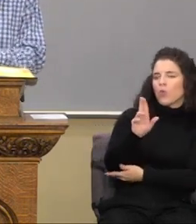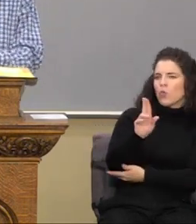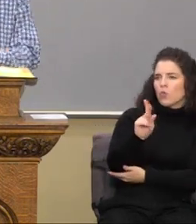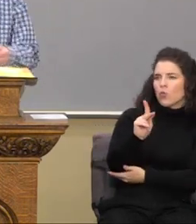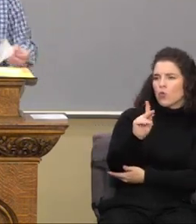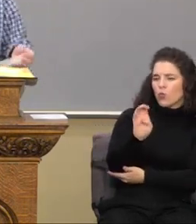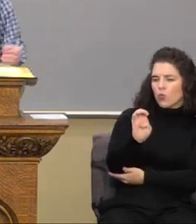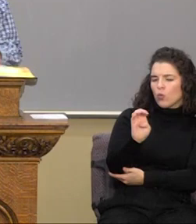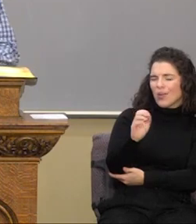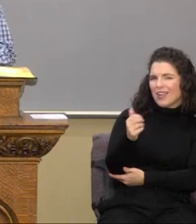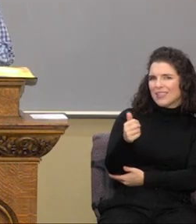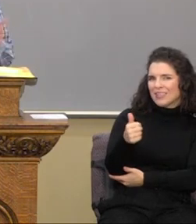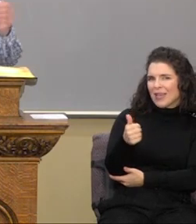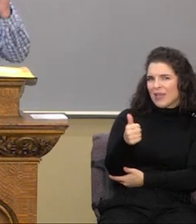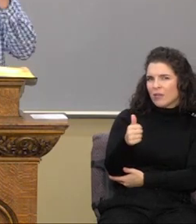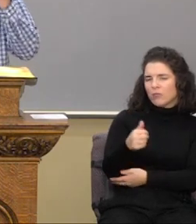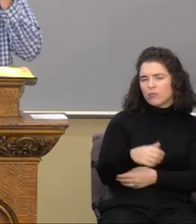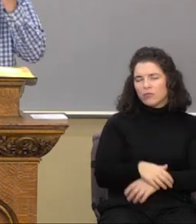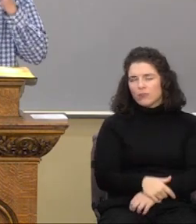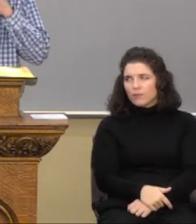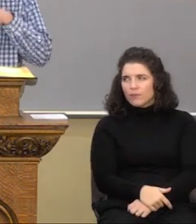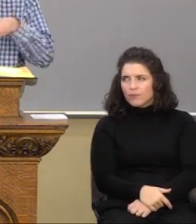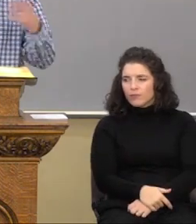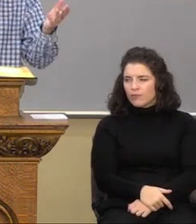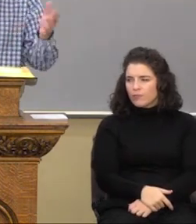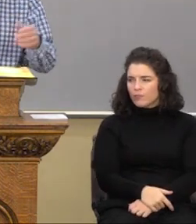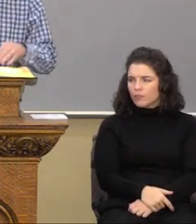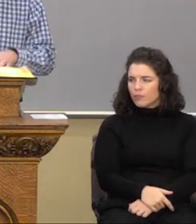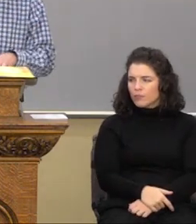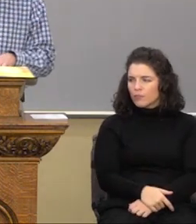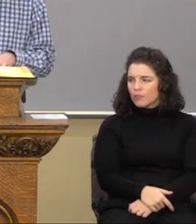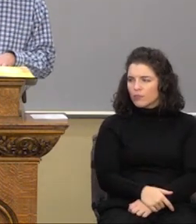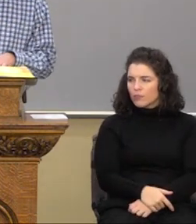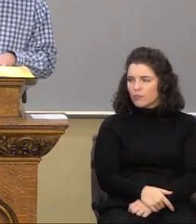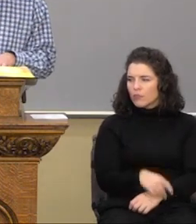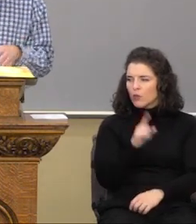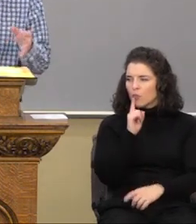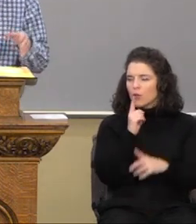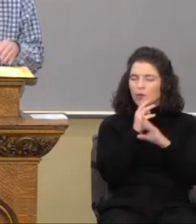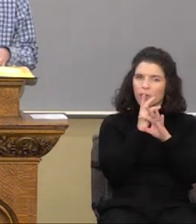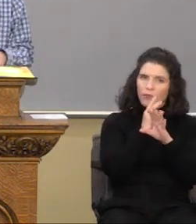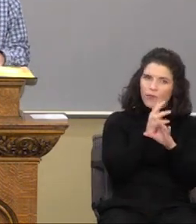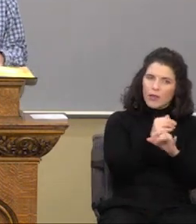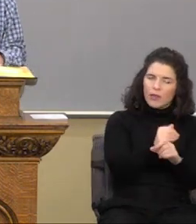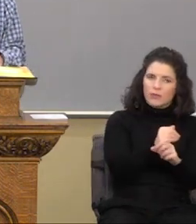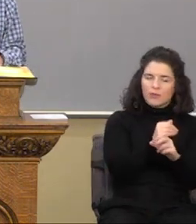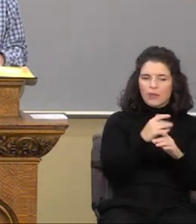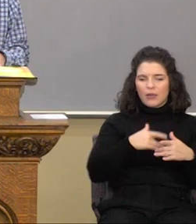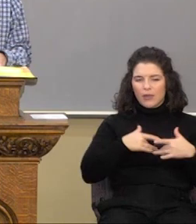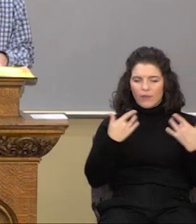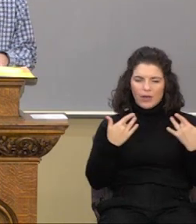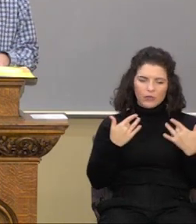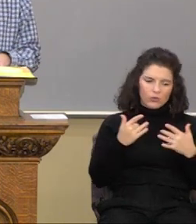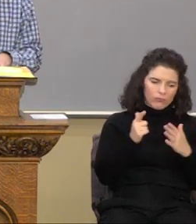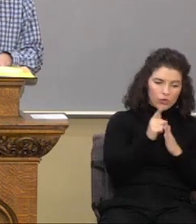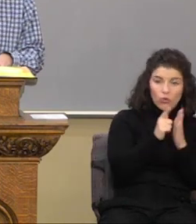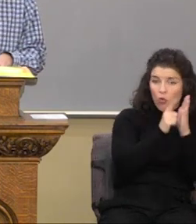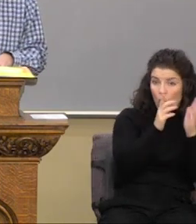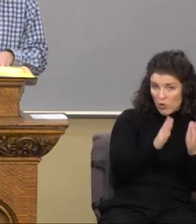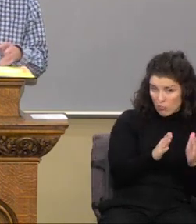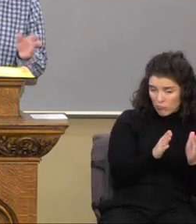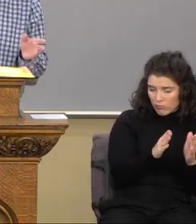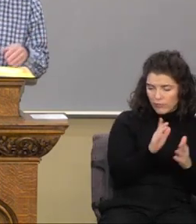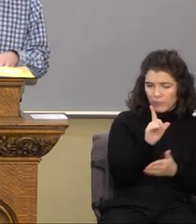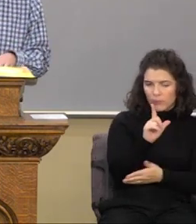incident here in Luke chapter 10. There is this lawyer at verse 25. Luke chapter 10, verse 25.